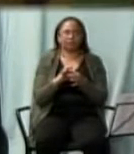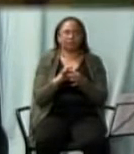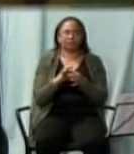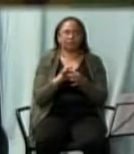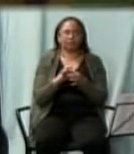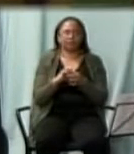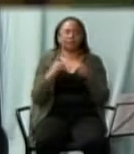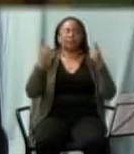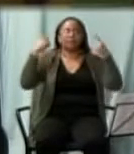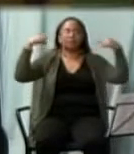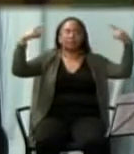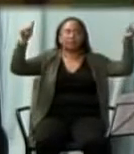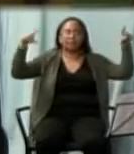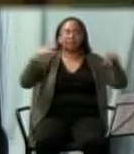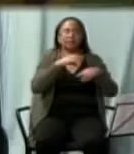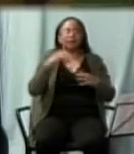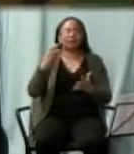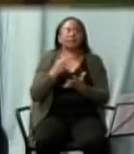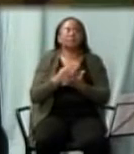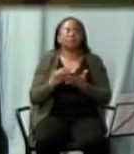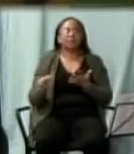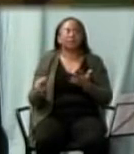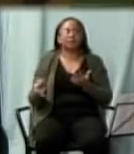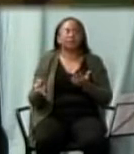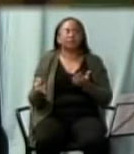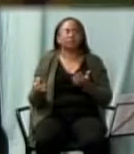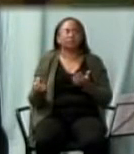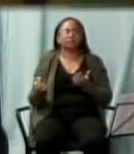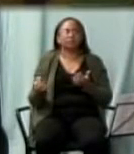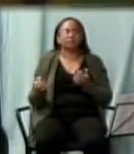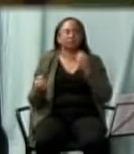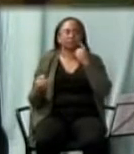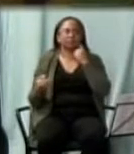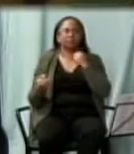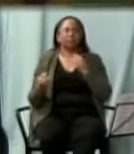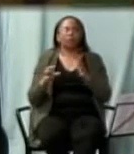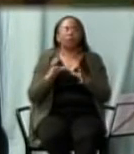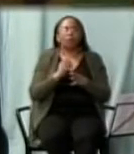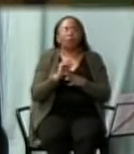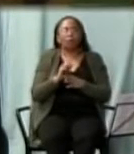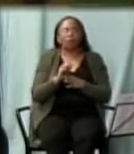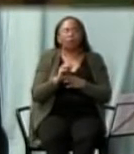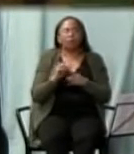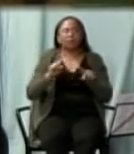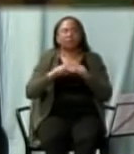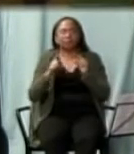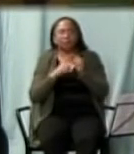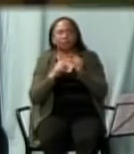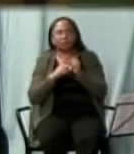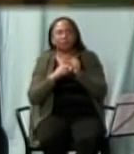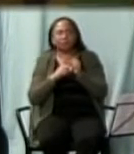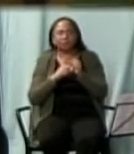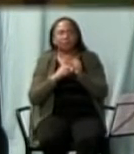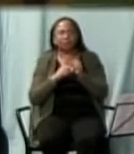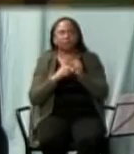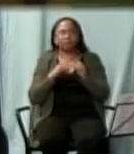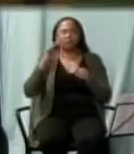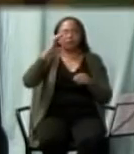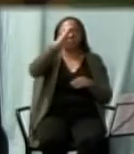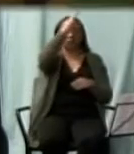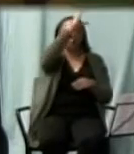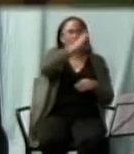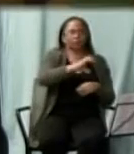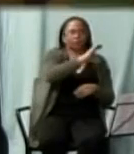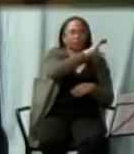success. Or to put it in Christian terms, the cross and the